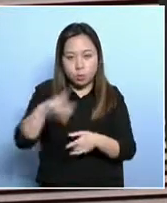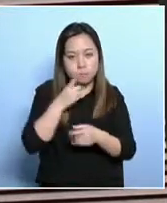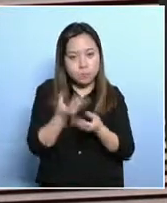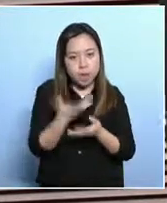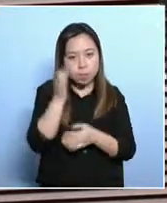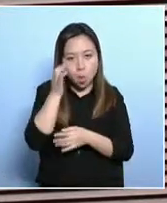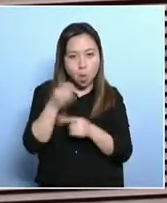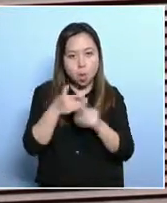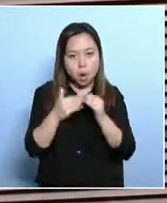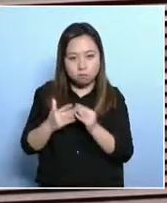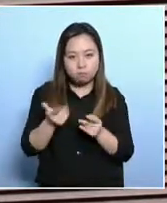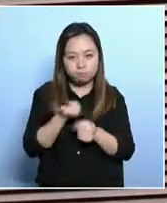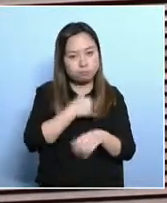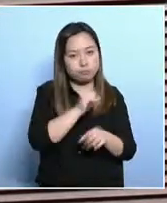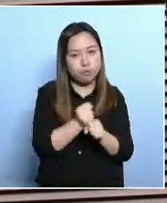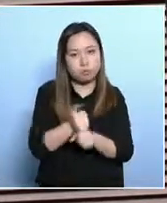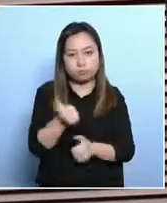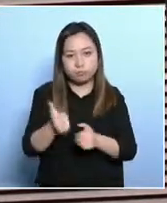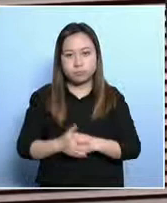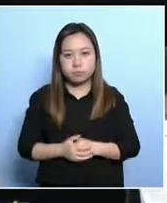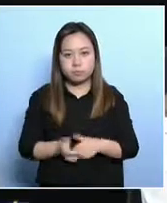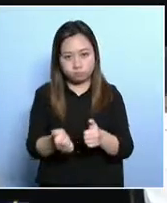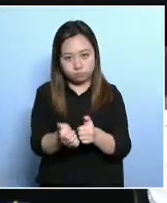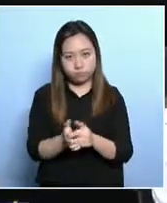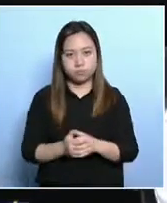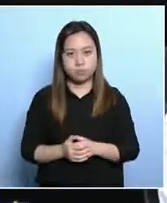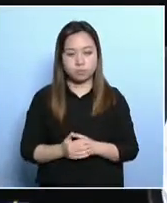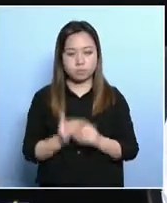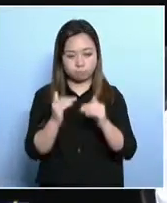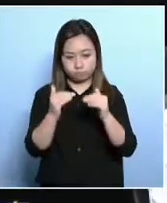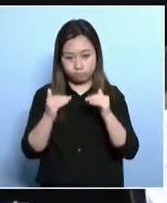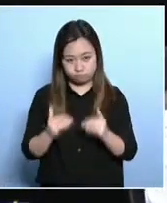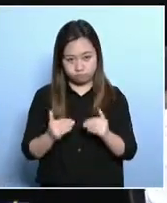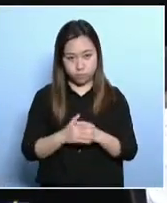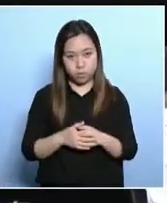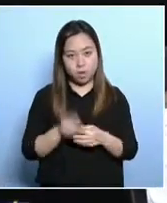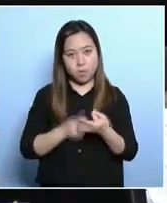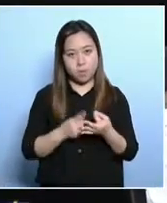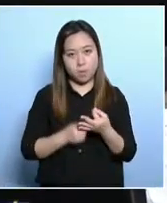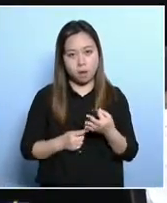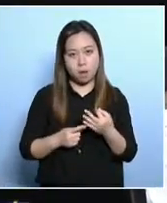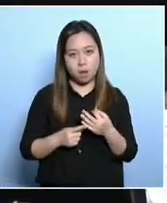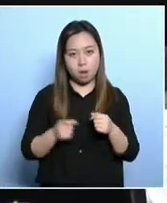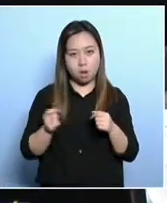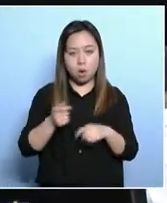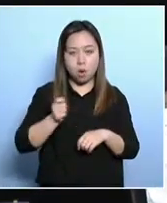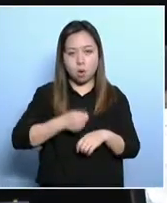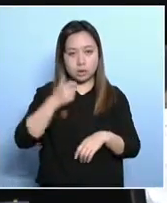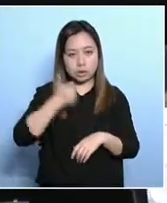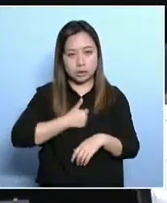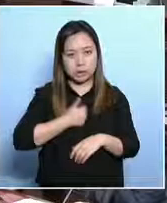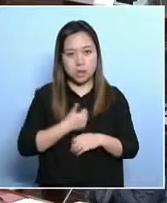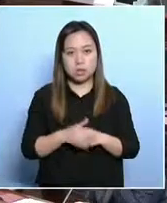so that poor parents can go to work. Thank you. Next, Mr. Lo Wei-Sung.